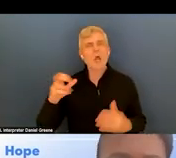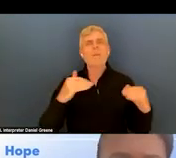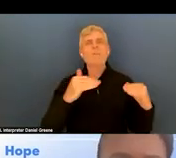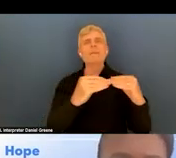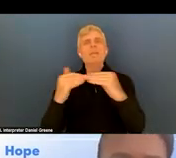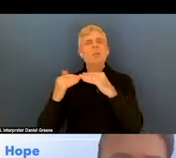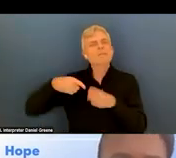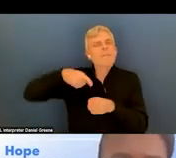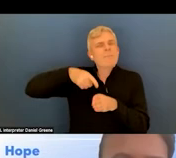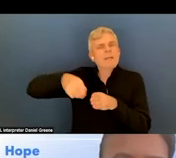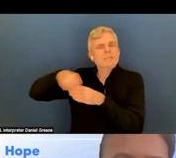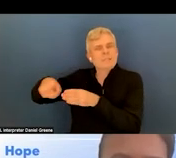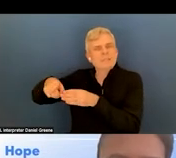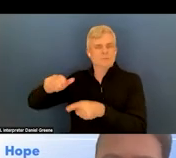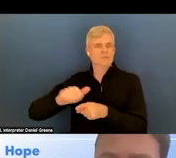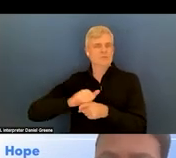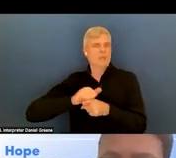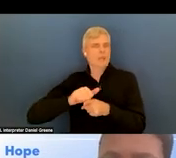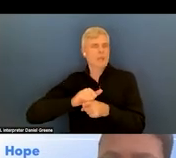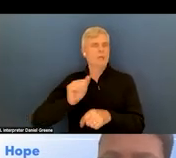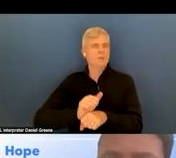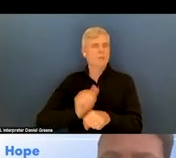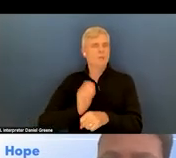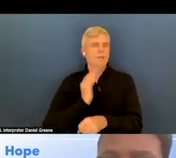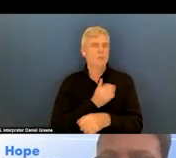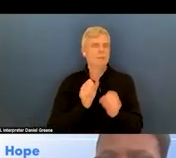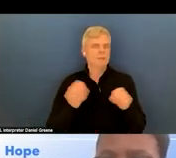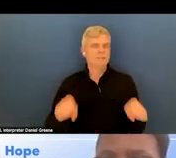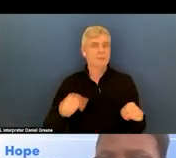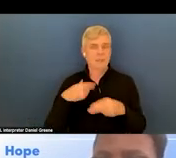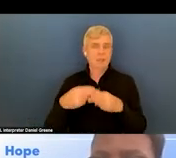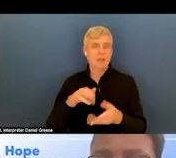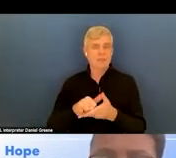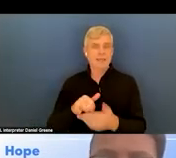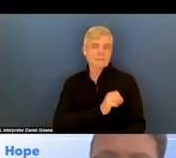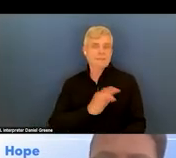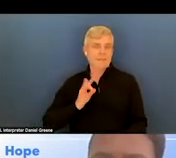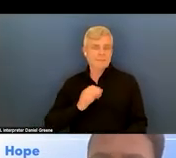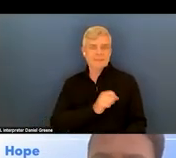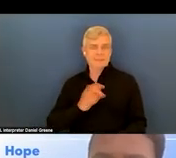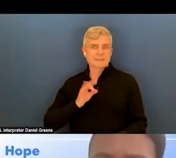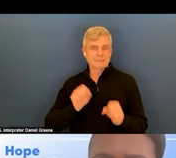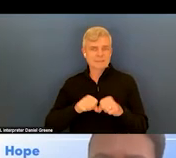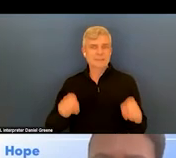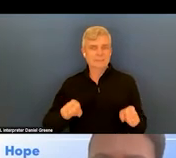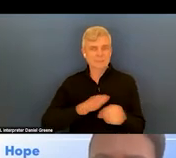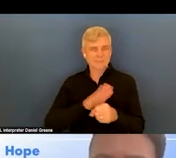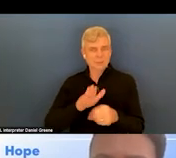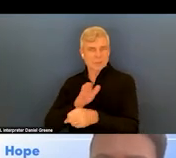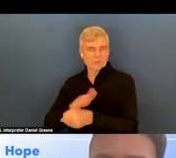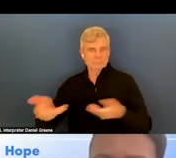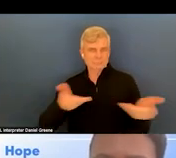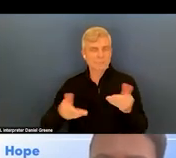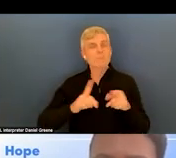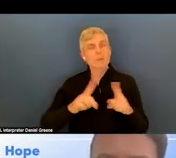I call them staffing our system. We're staffing the system when, in fact, we could be helping to nudge